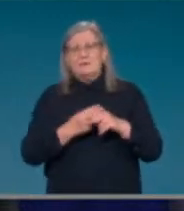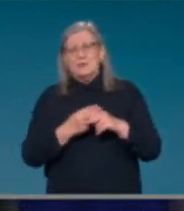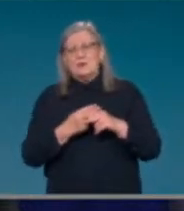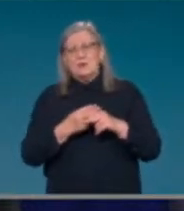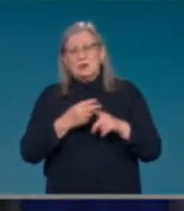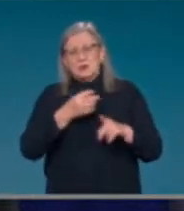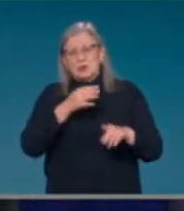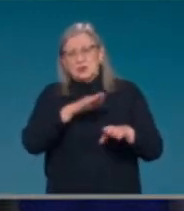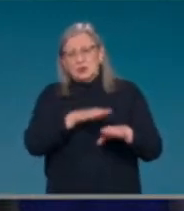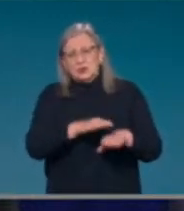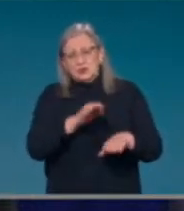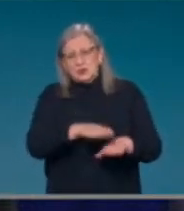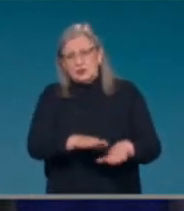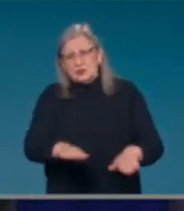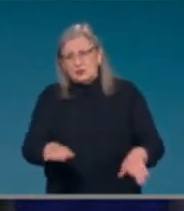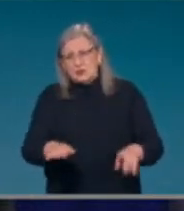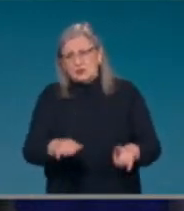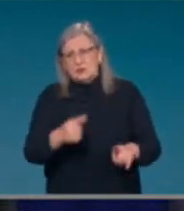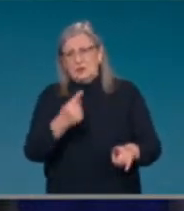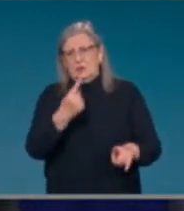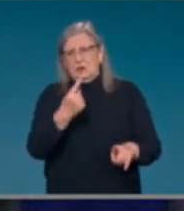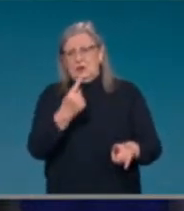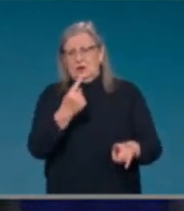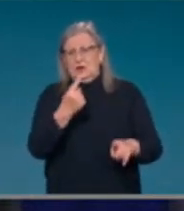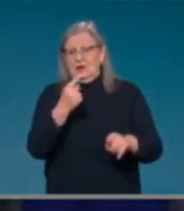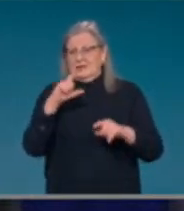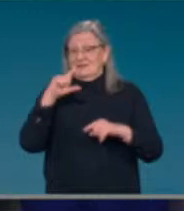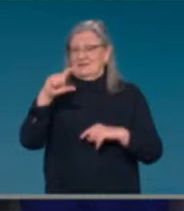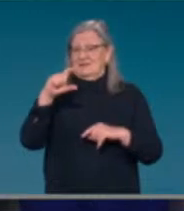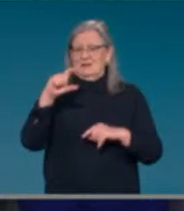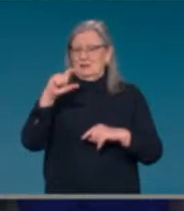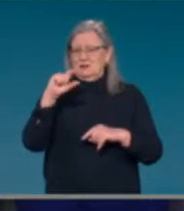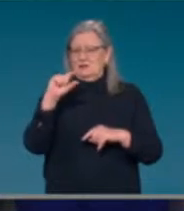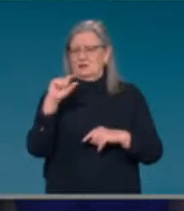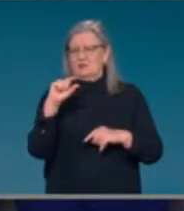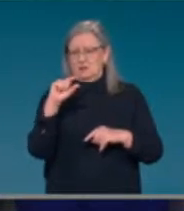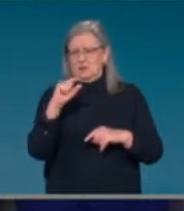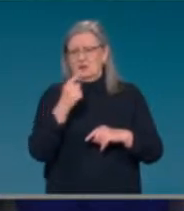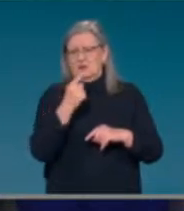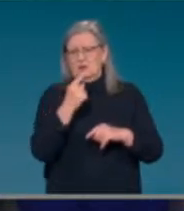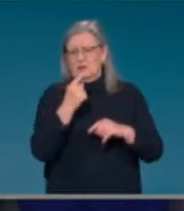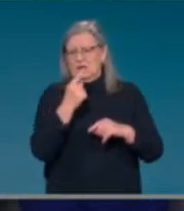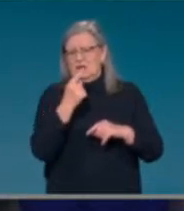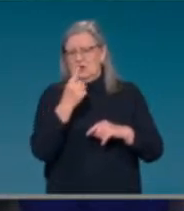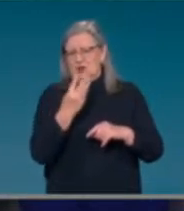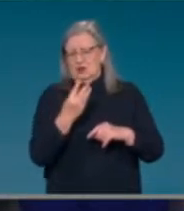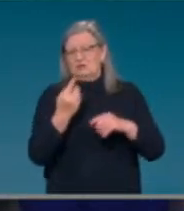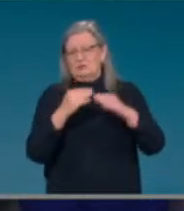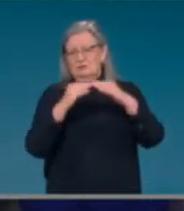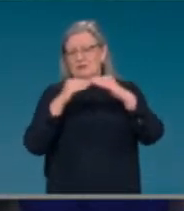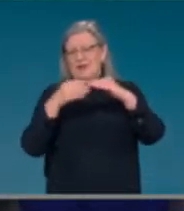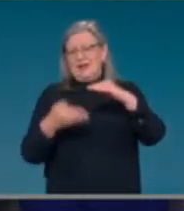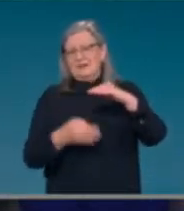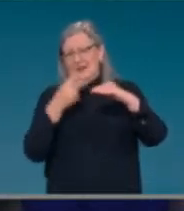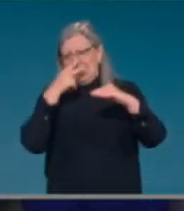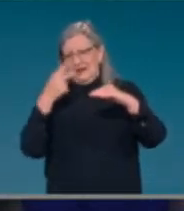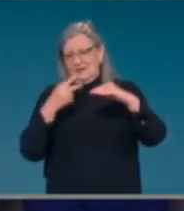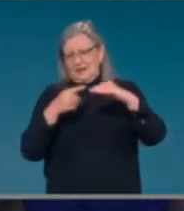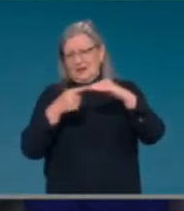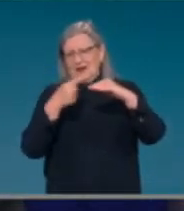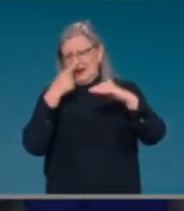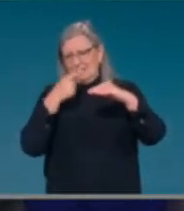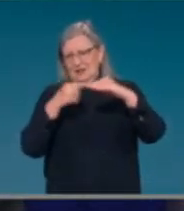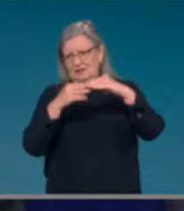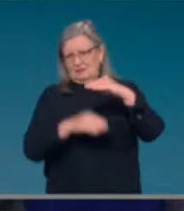because they believe once you're under 11, a third of a dose is just as good as – so, it's 10 micrograms rather than 30 micrograms. So,